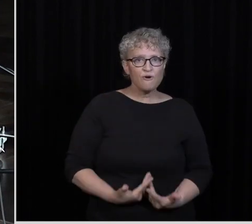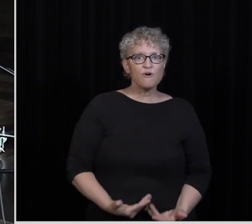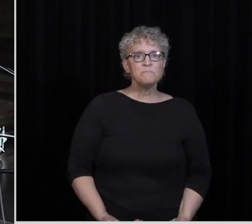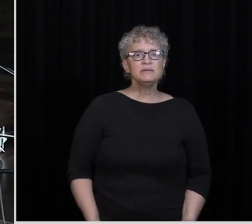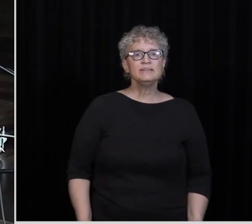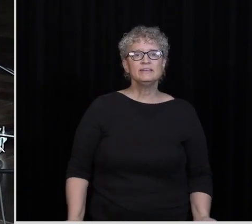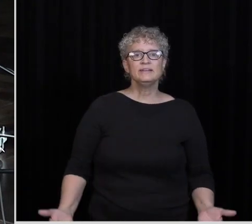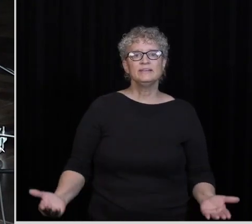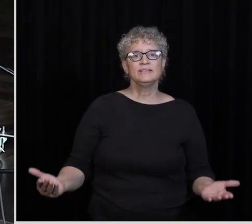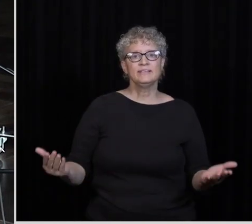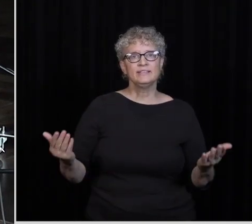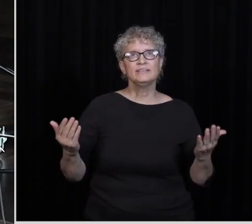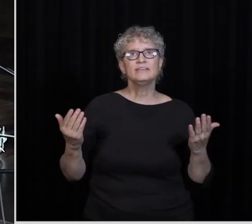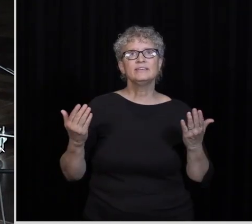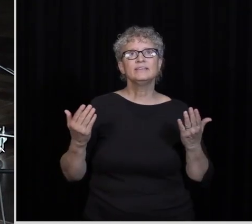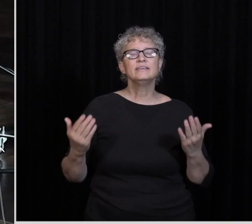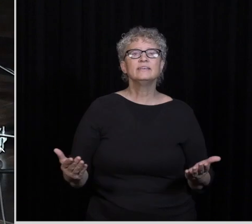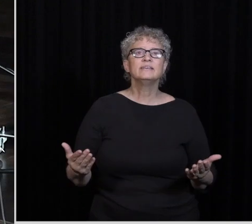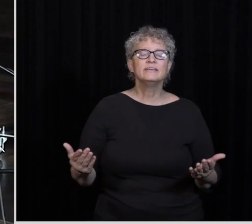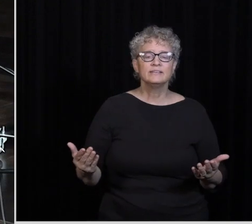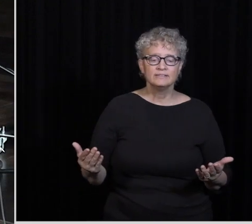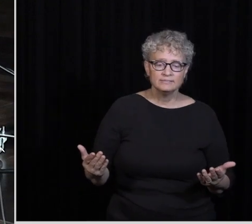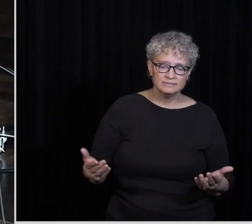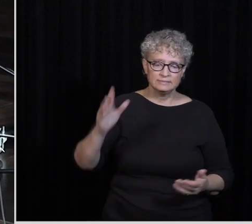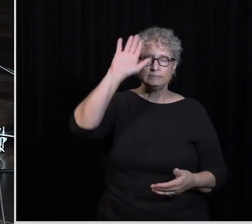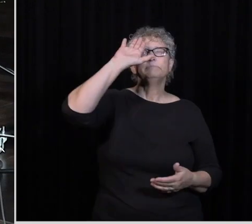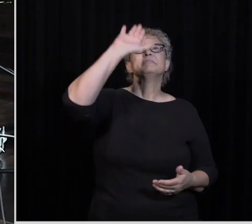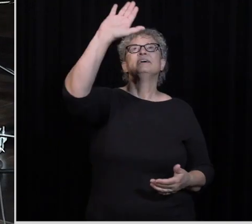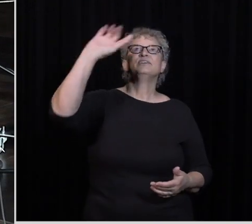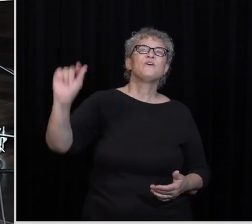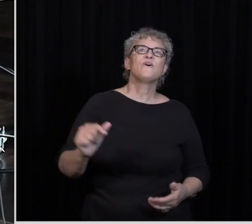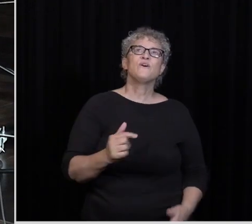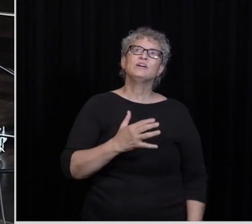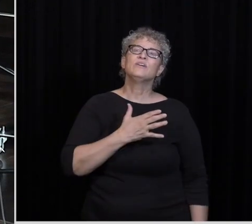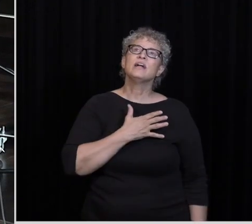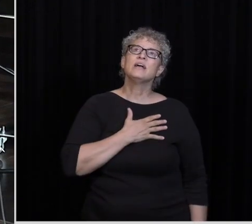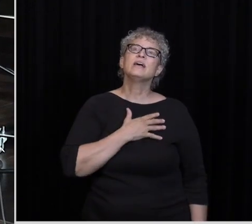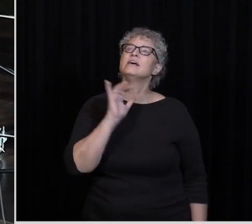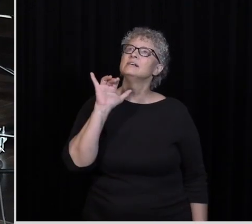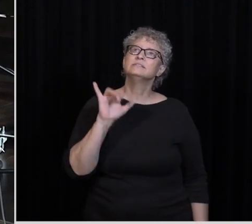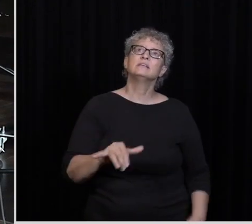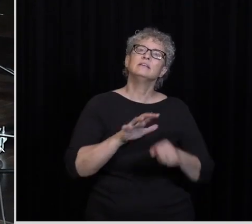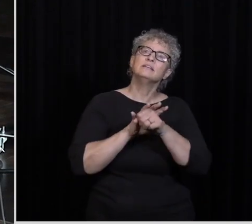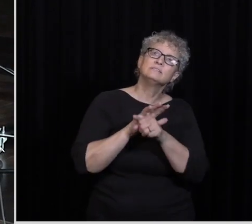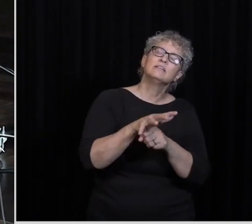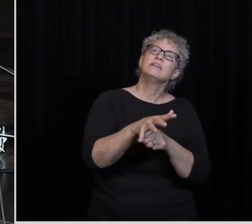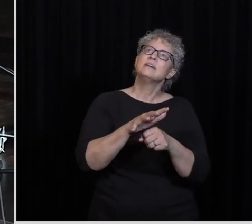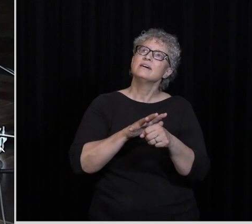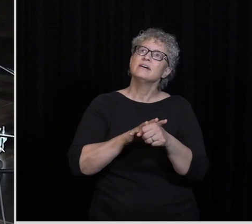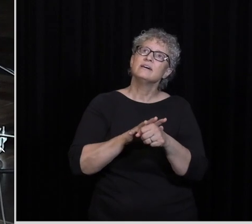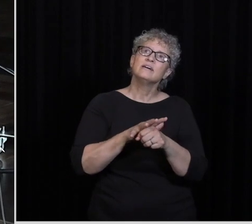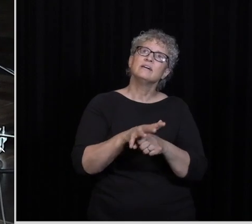me Your grace is enough Your grace is